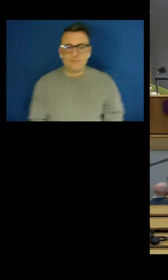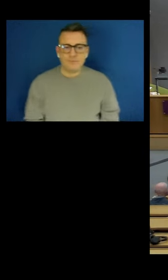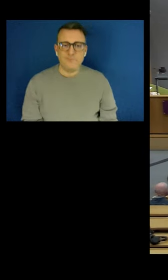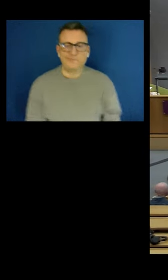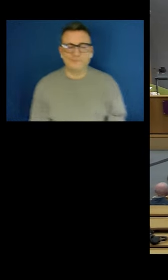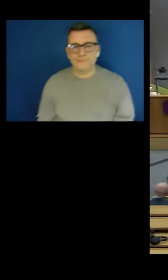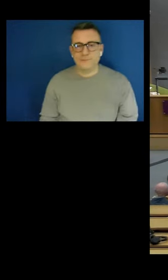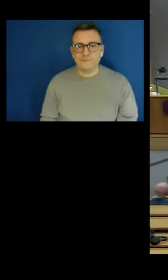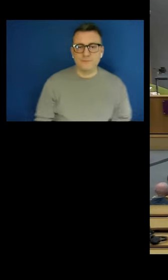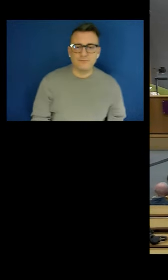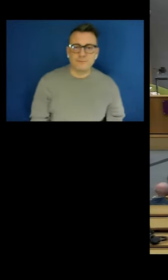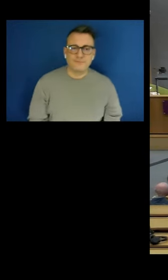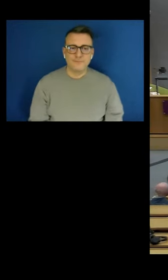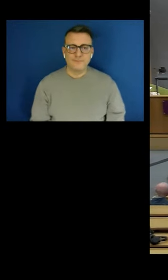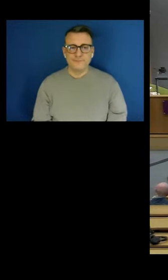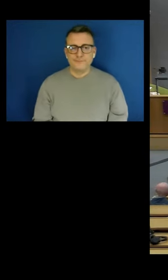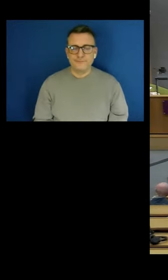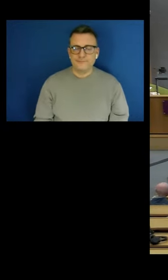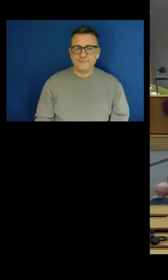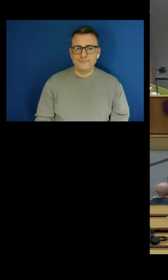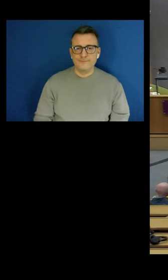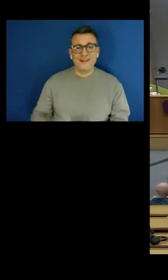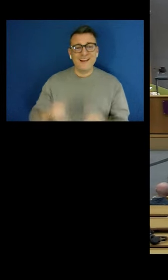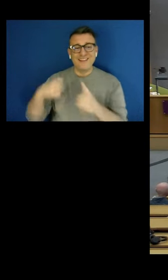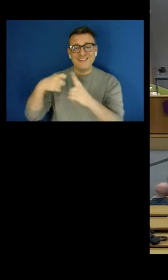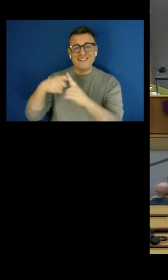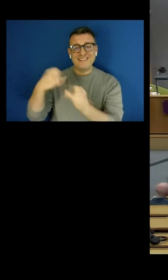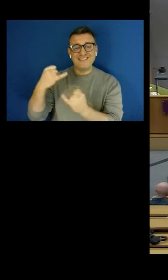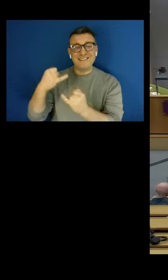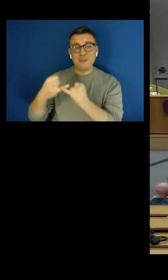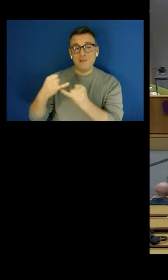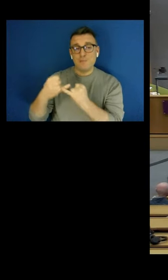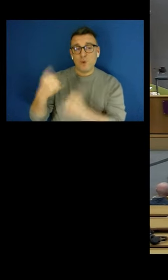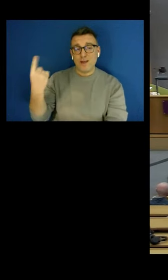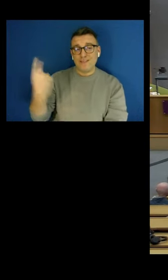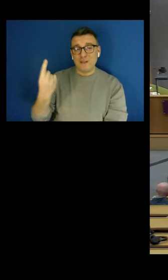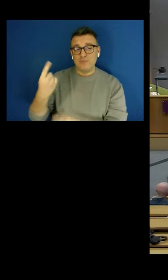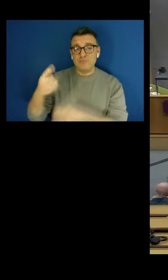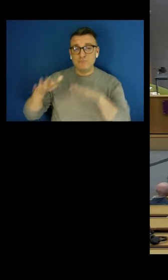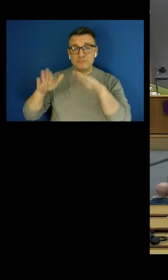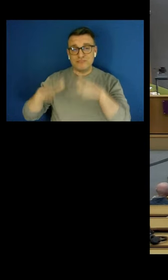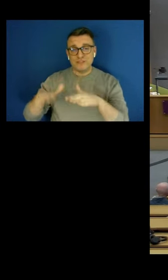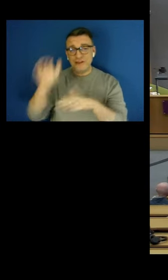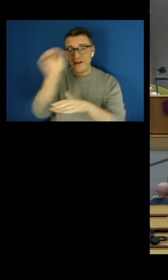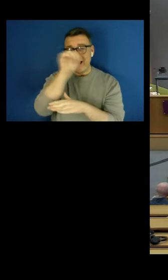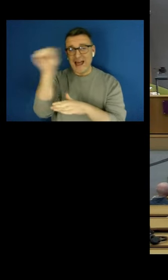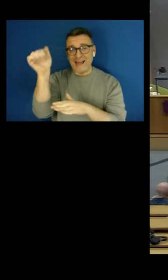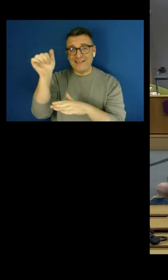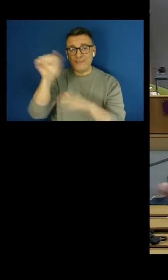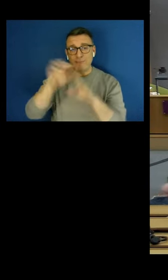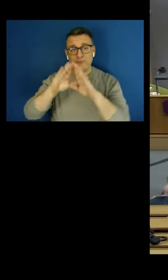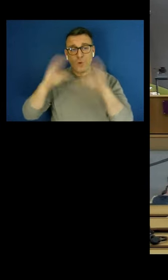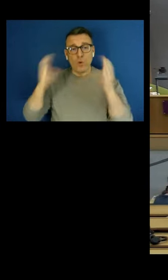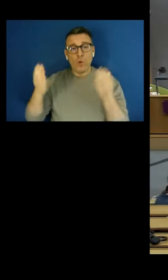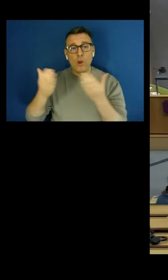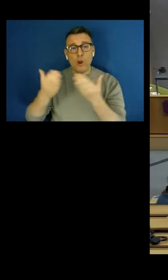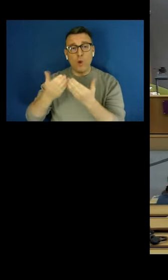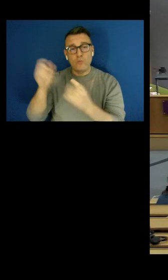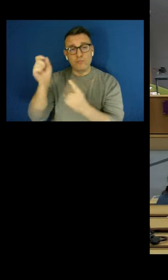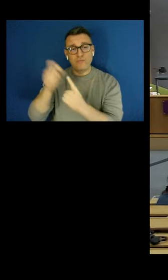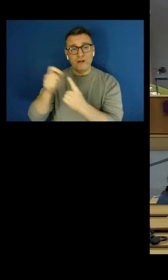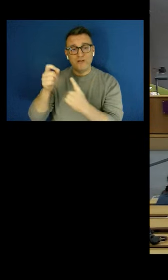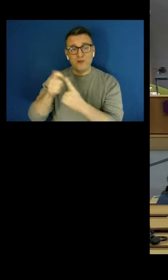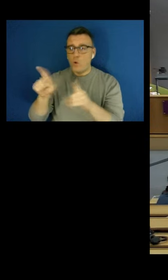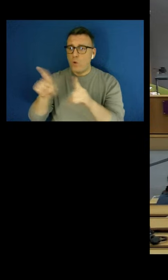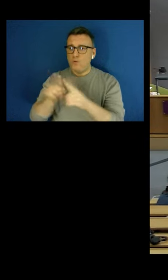Seinbruch is a British Academy Global Professor and a distinguished Policy